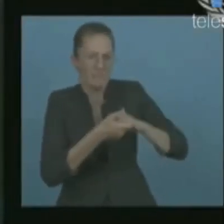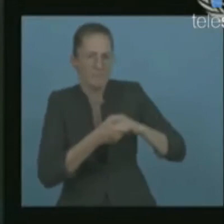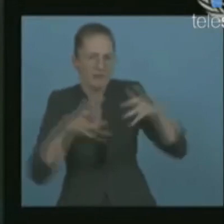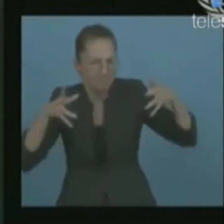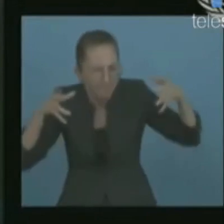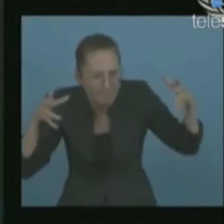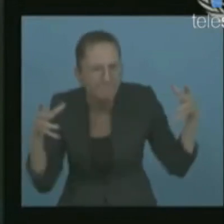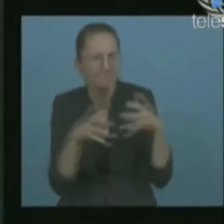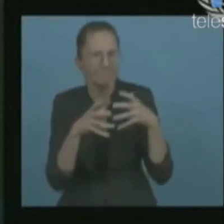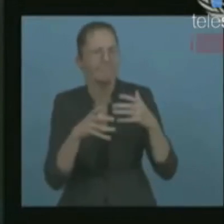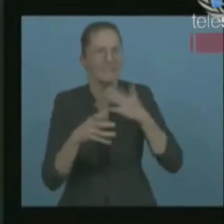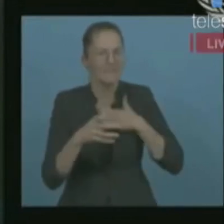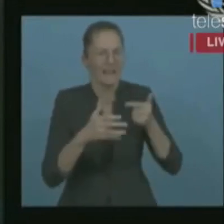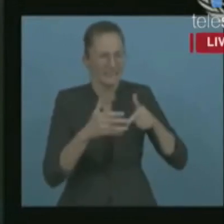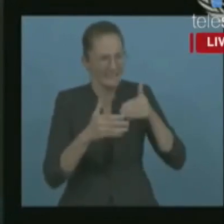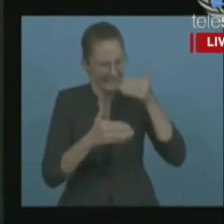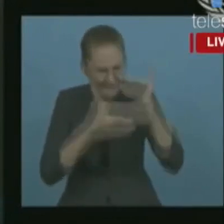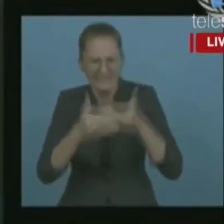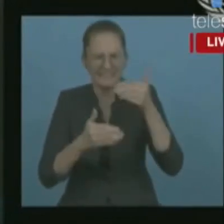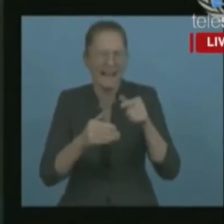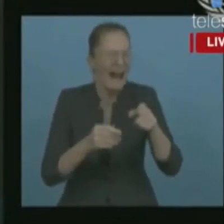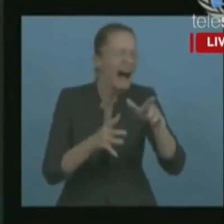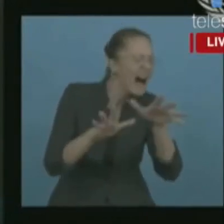MS. National, international,